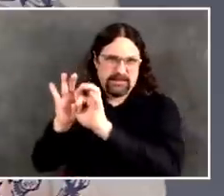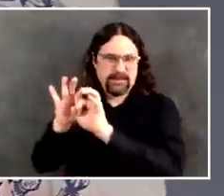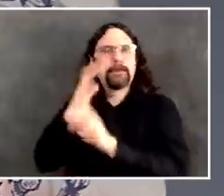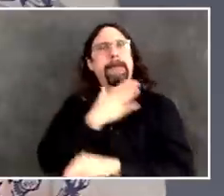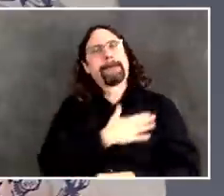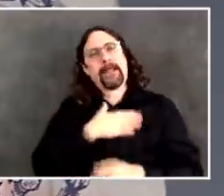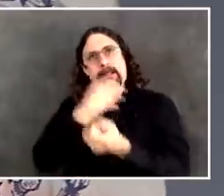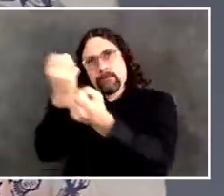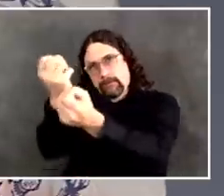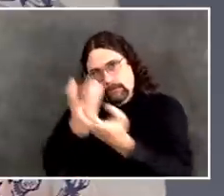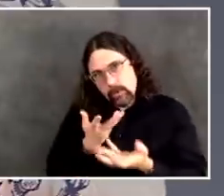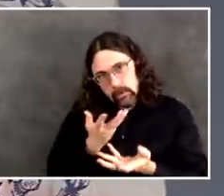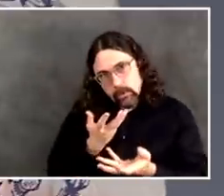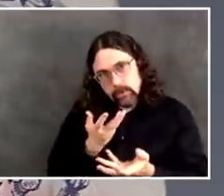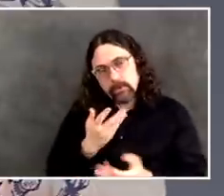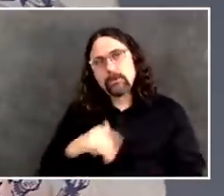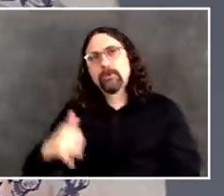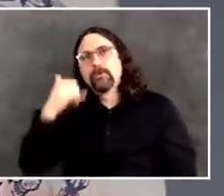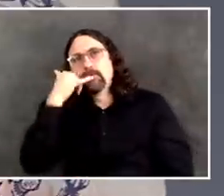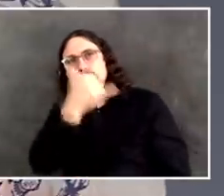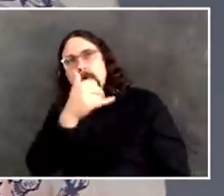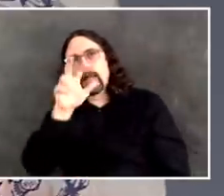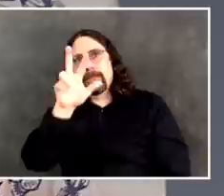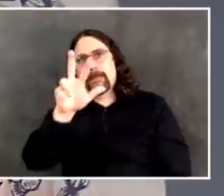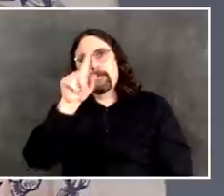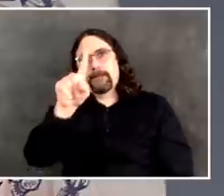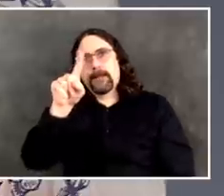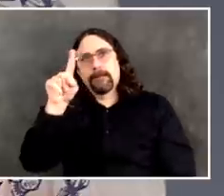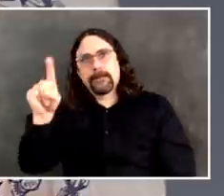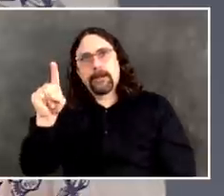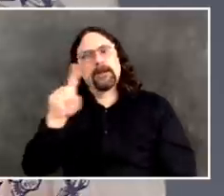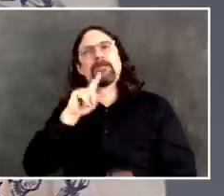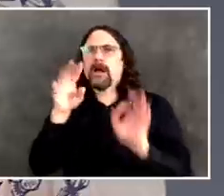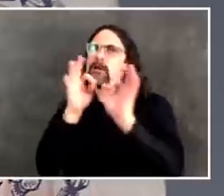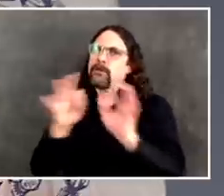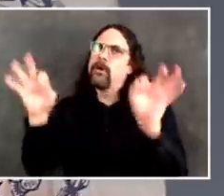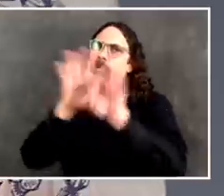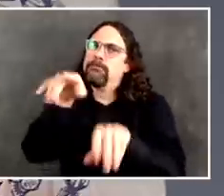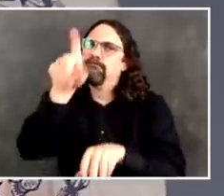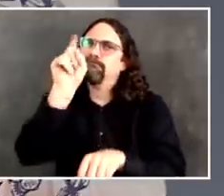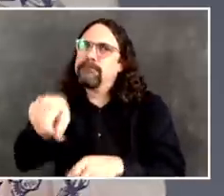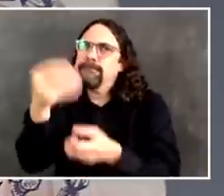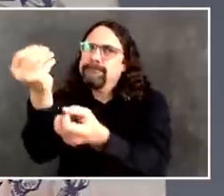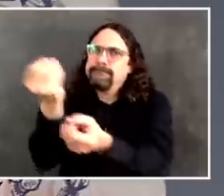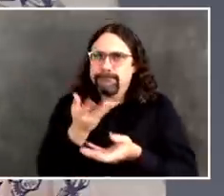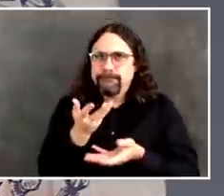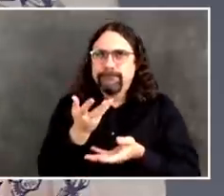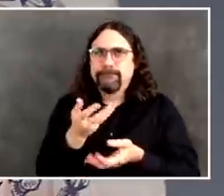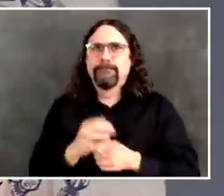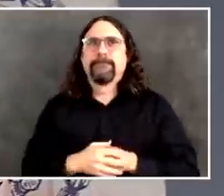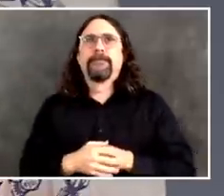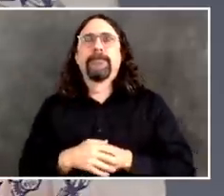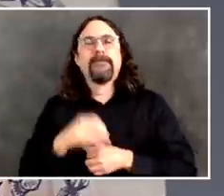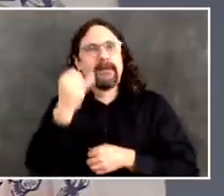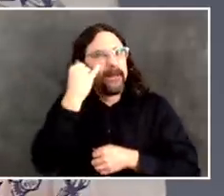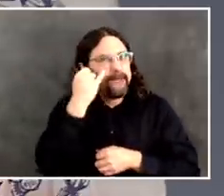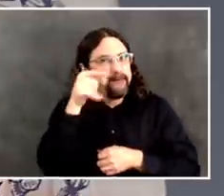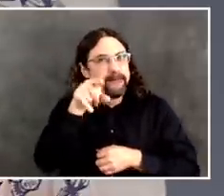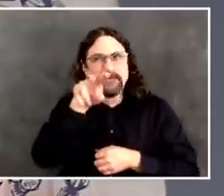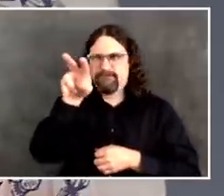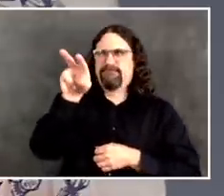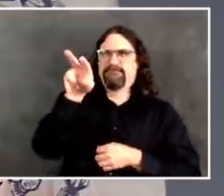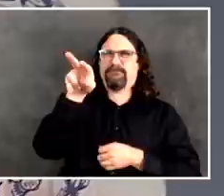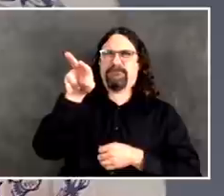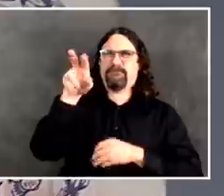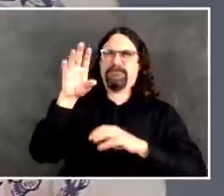So when you're calling in a complaint to say you see construction happening that may not be essential construction, you're actually